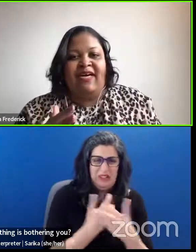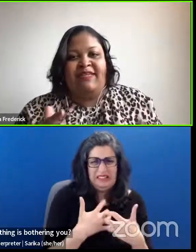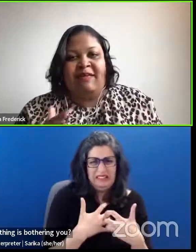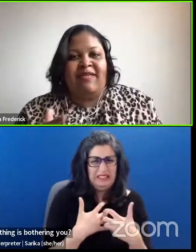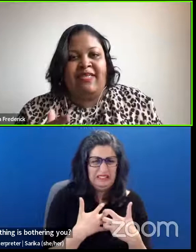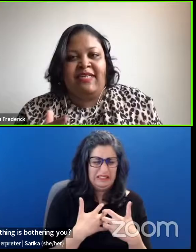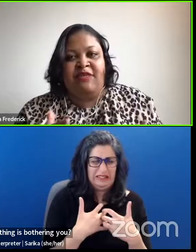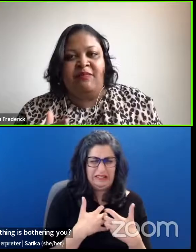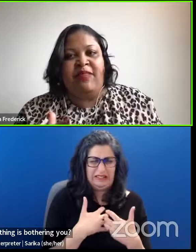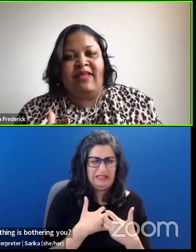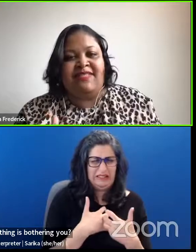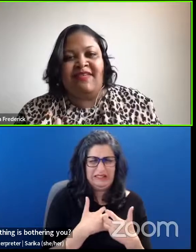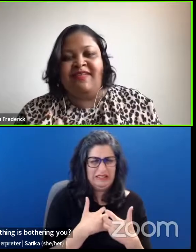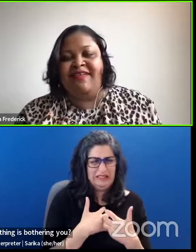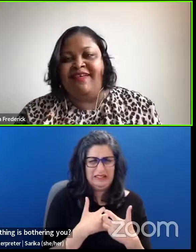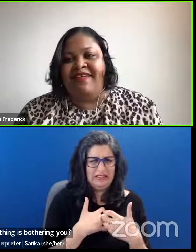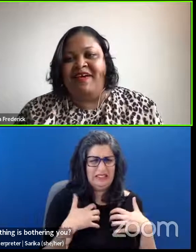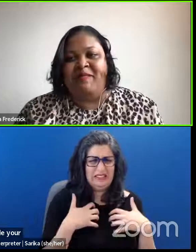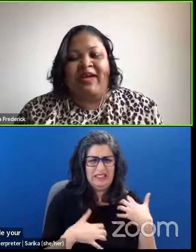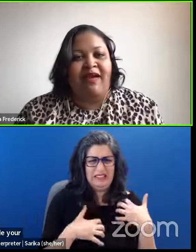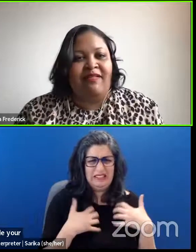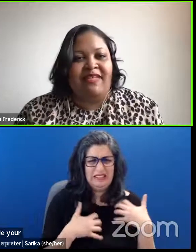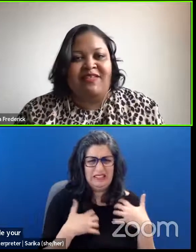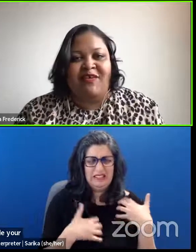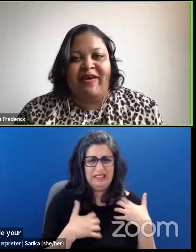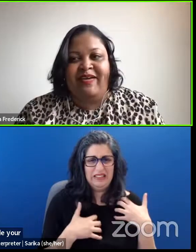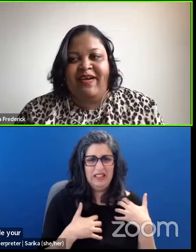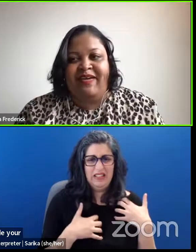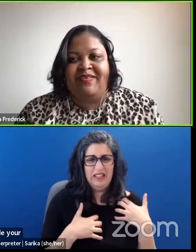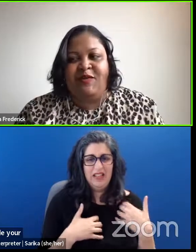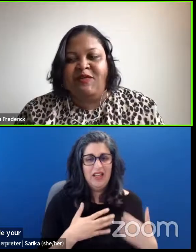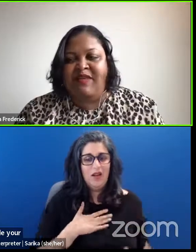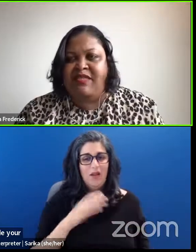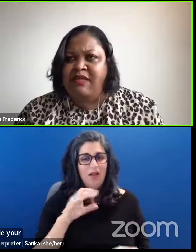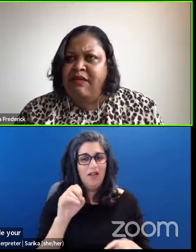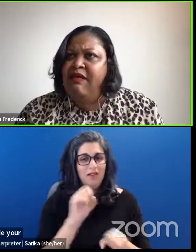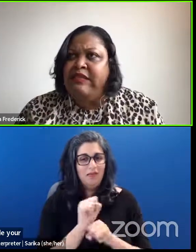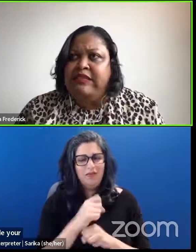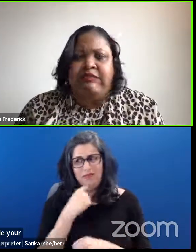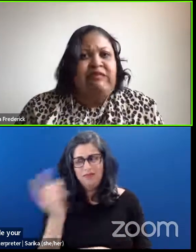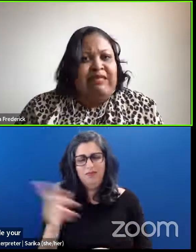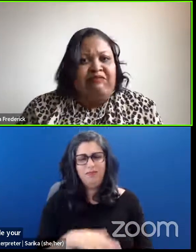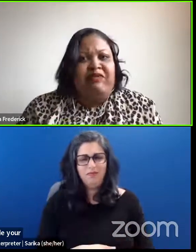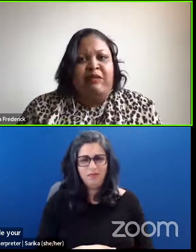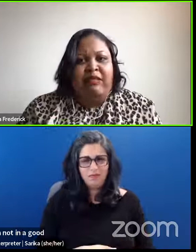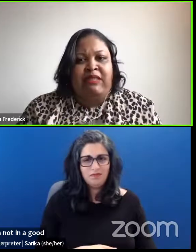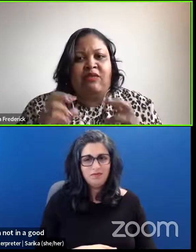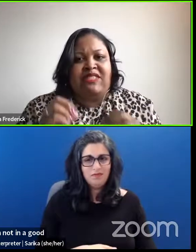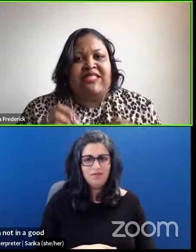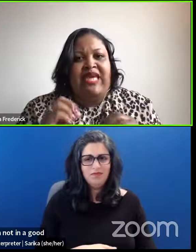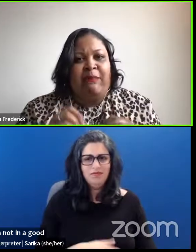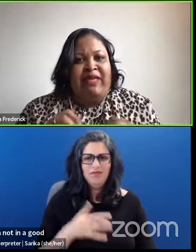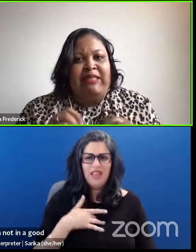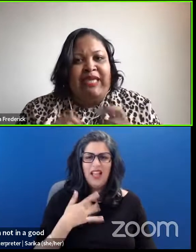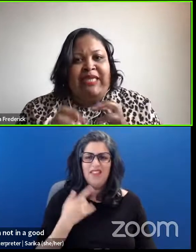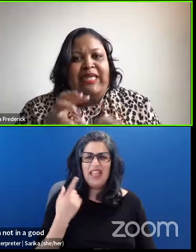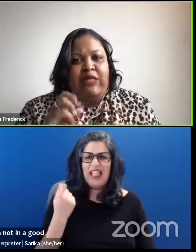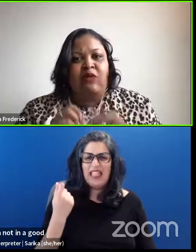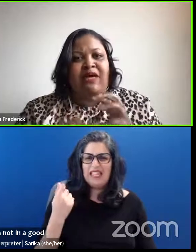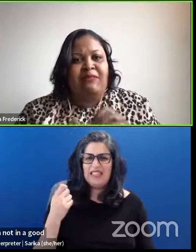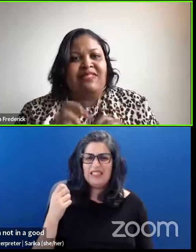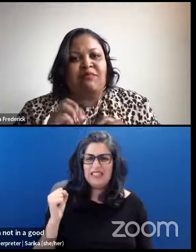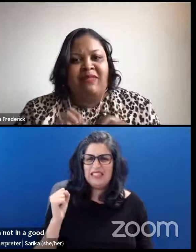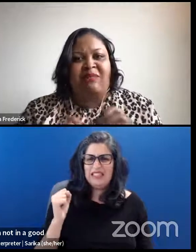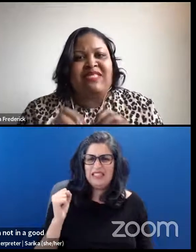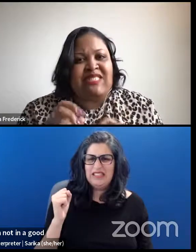I'm not, I'm not in a good place. And my colleagues know, I told them, I said, Ooh, I feel a little snappy. Like,